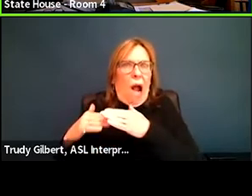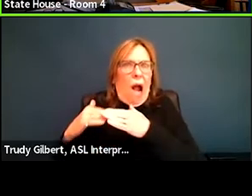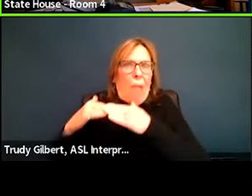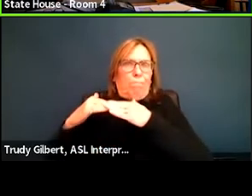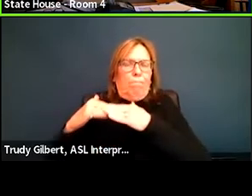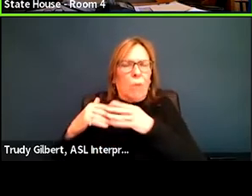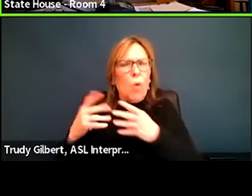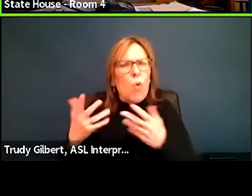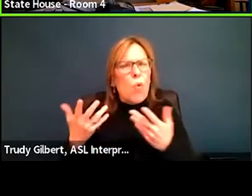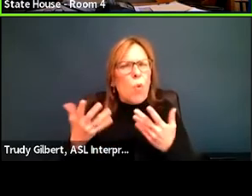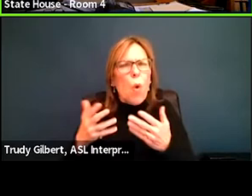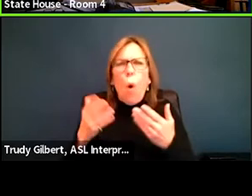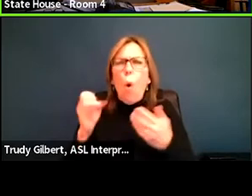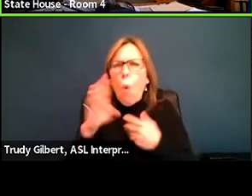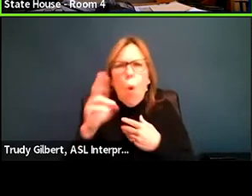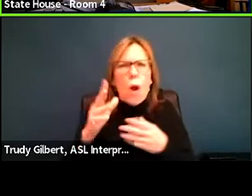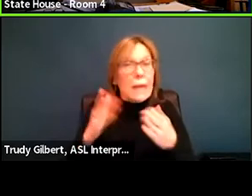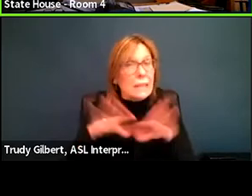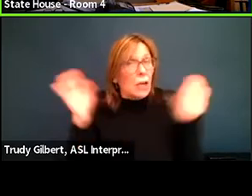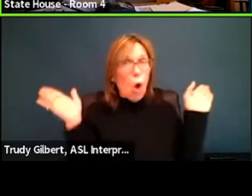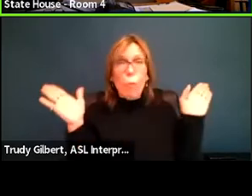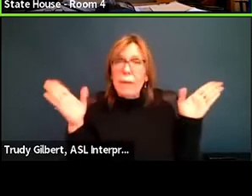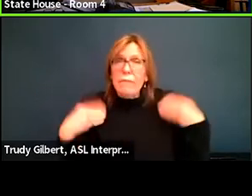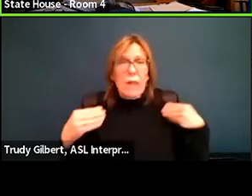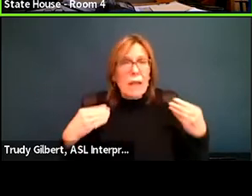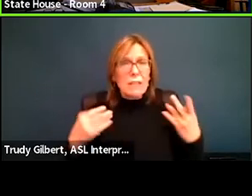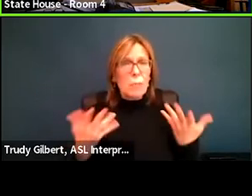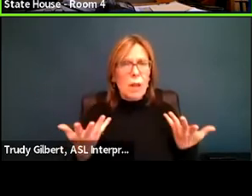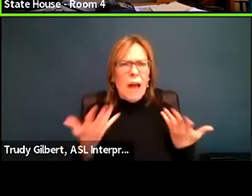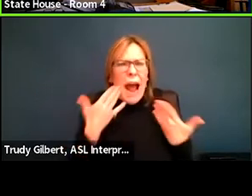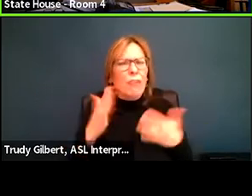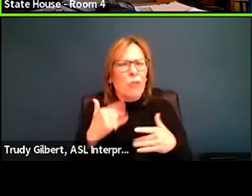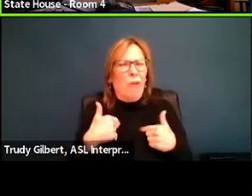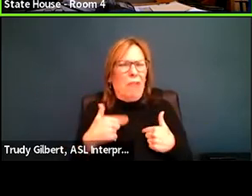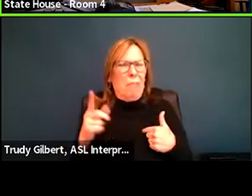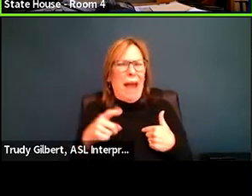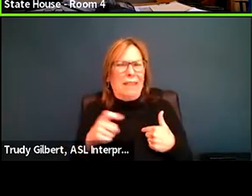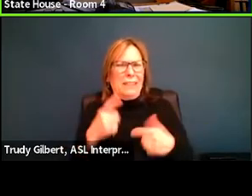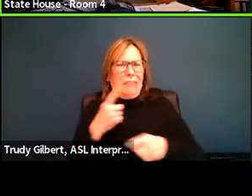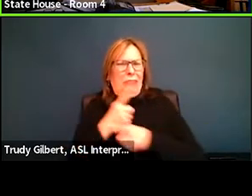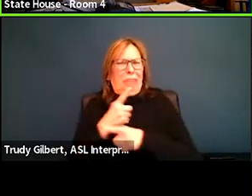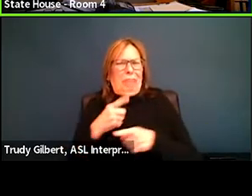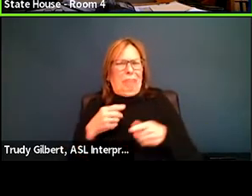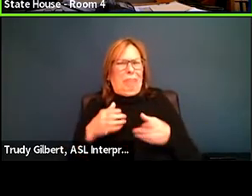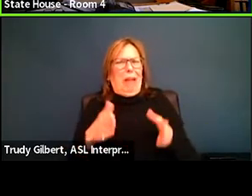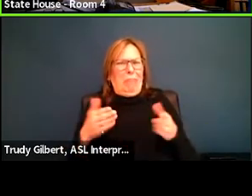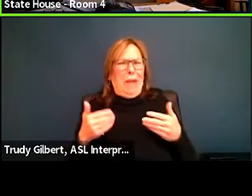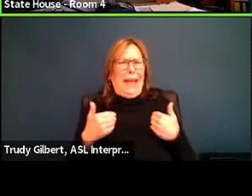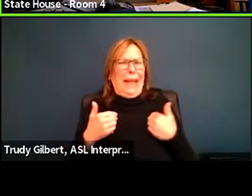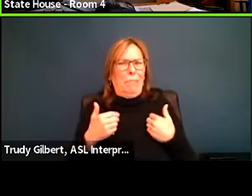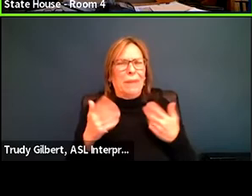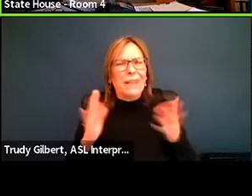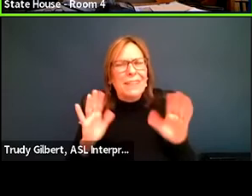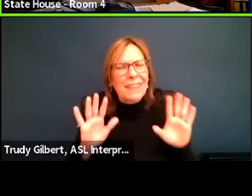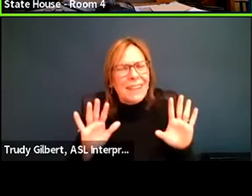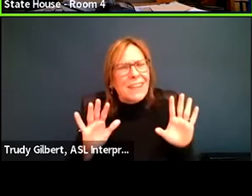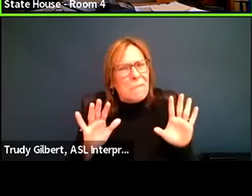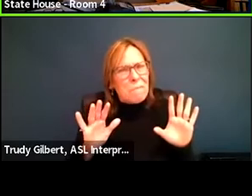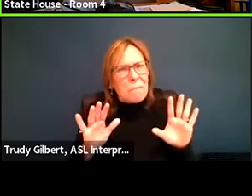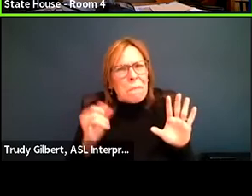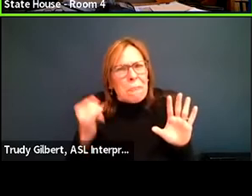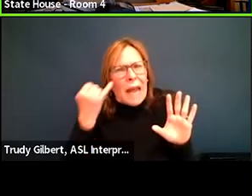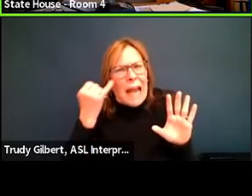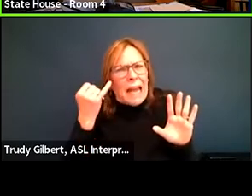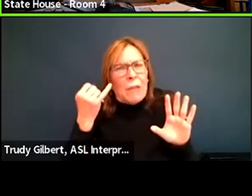and very flexible? I don't know if I'm asking this the best way, but is someone